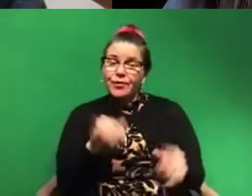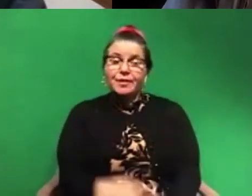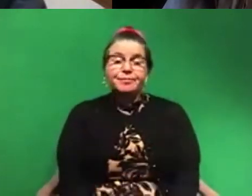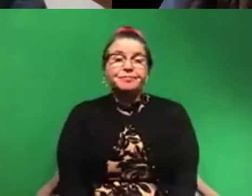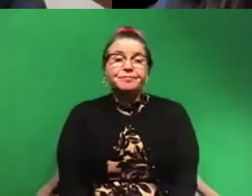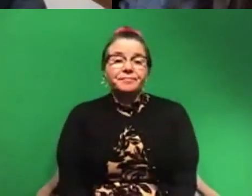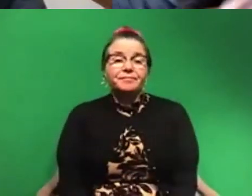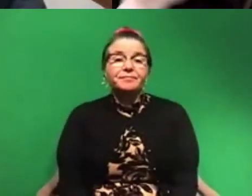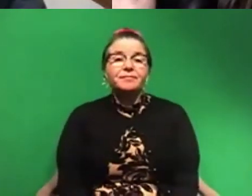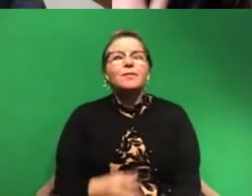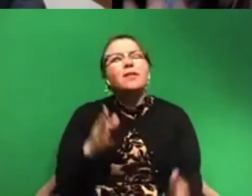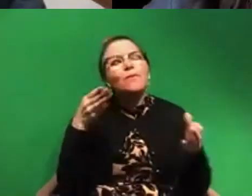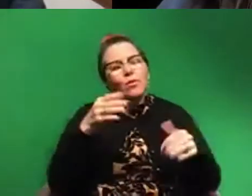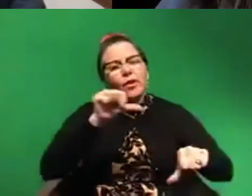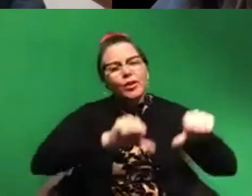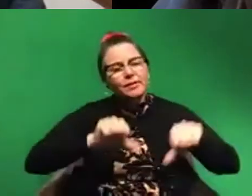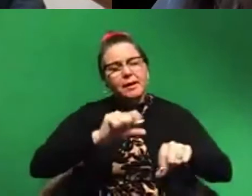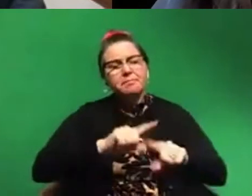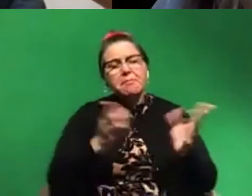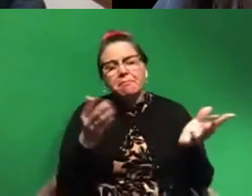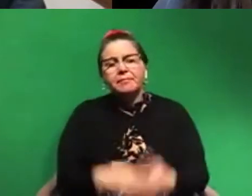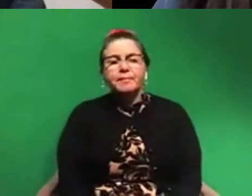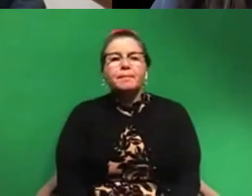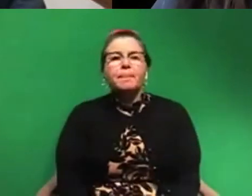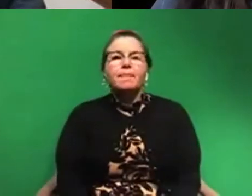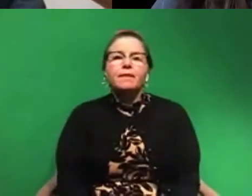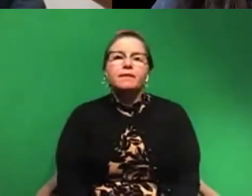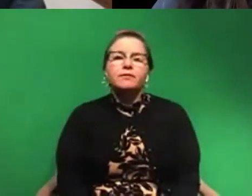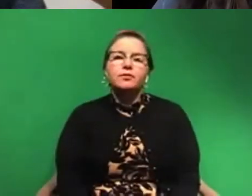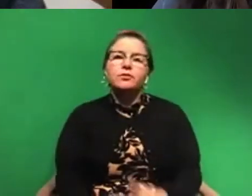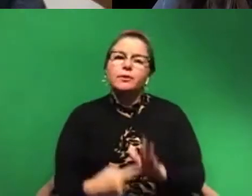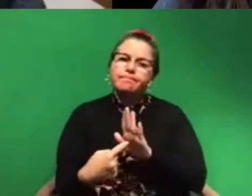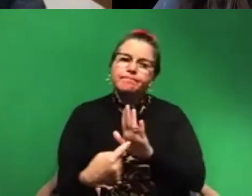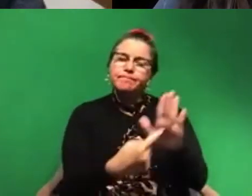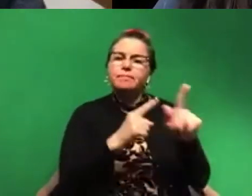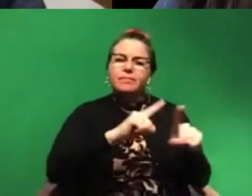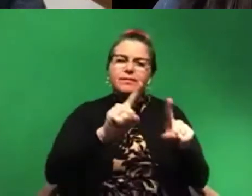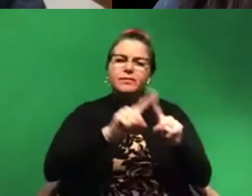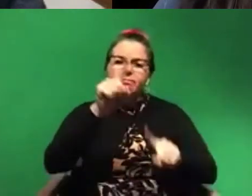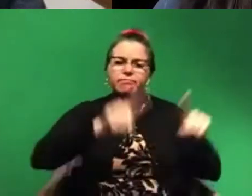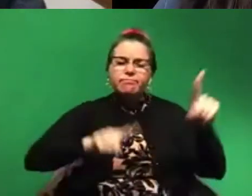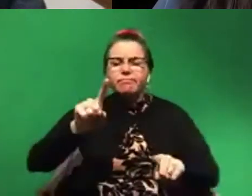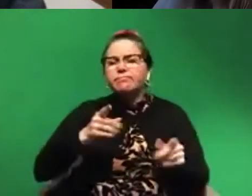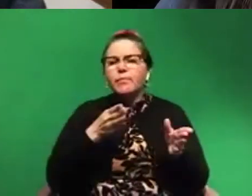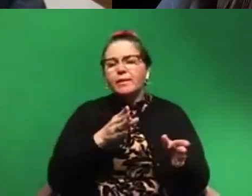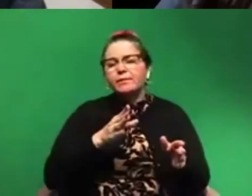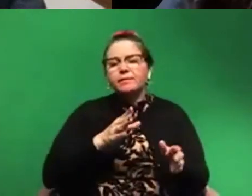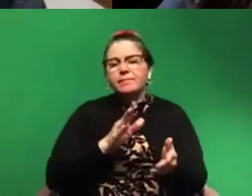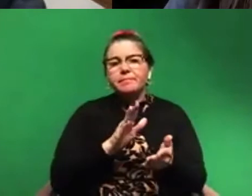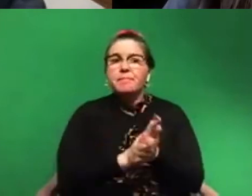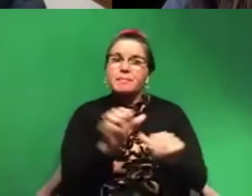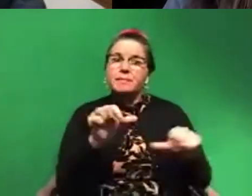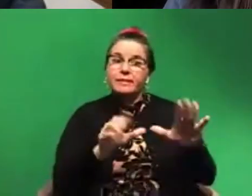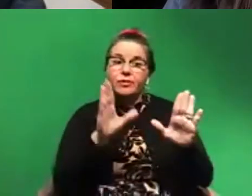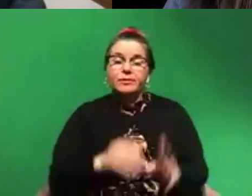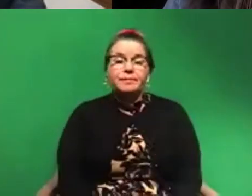highlight lots of different ways to be a scientist. And that's awesome. So with that, I will stop talking and hand it over to Dean.